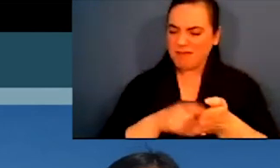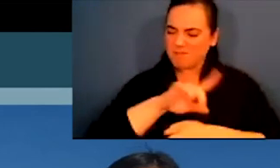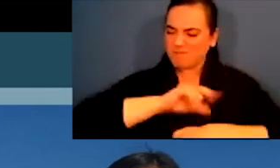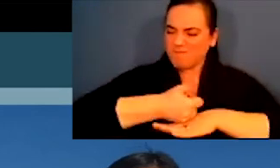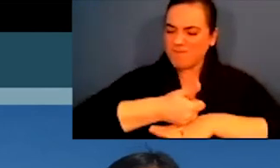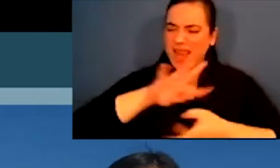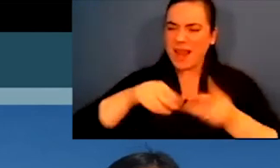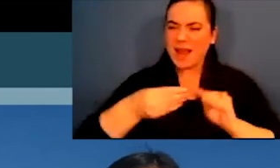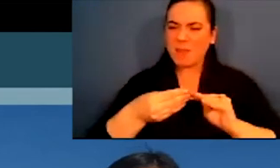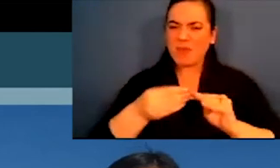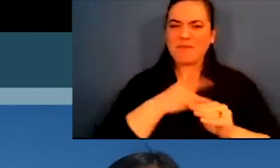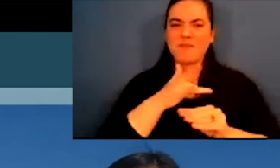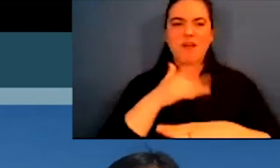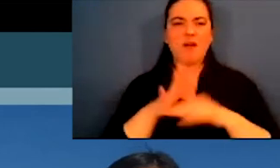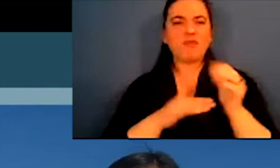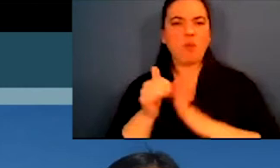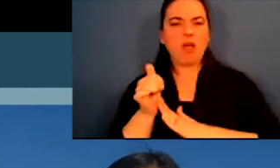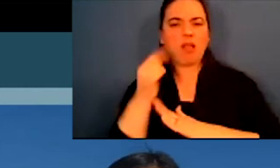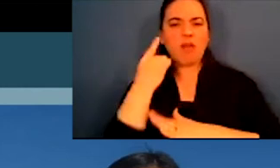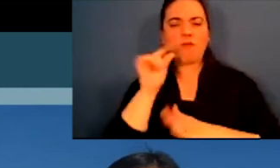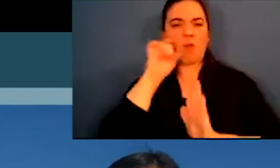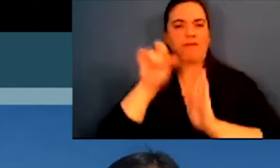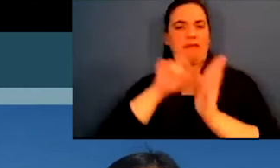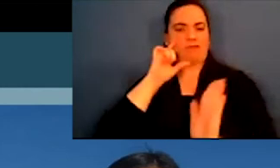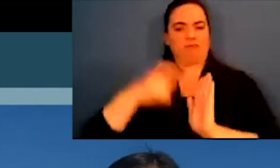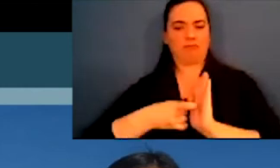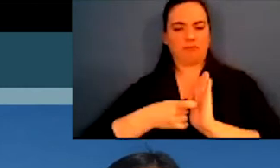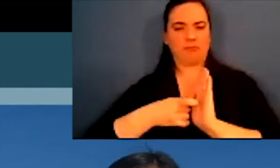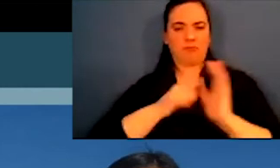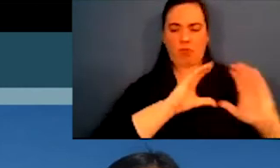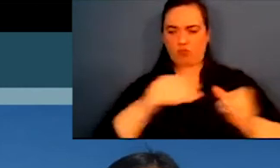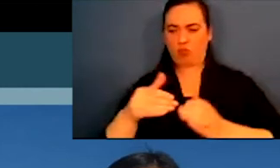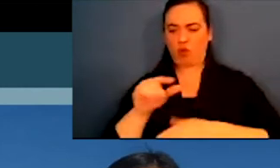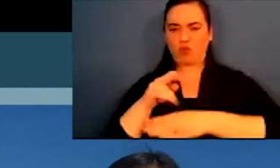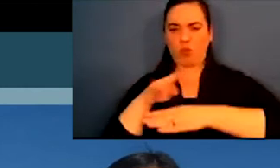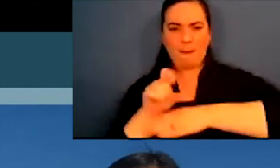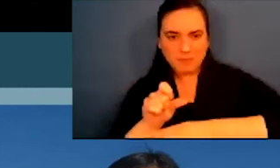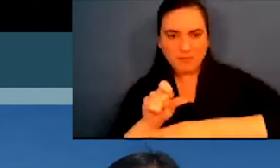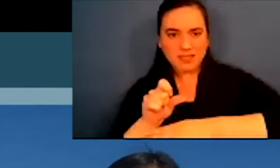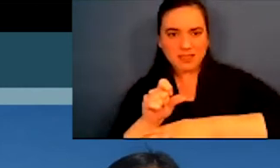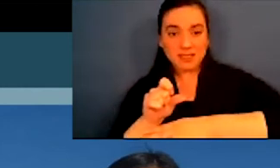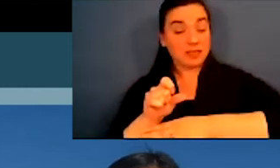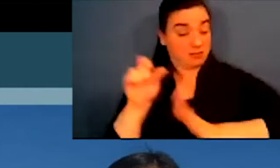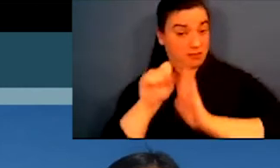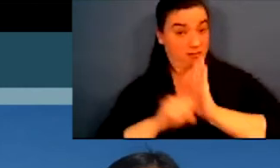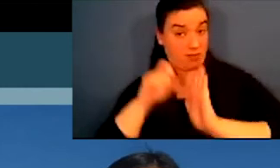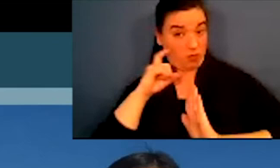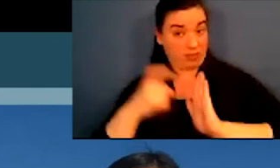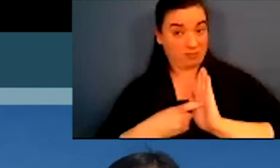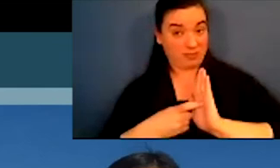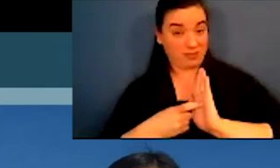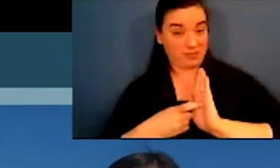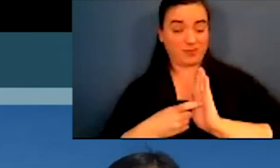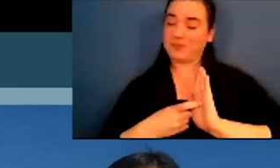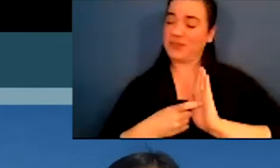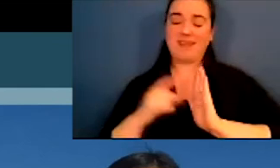I could not find a set number that I felt comfortable with for state recognized tribes.